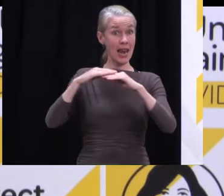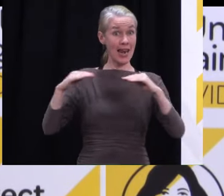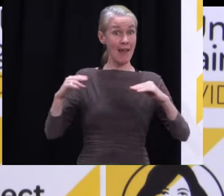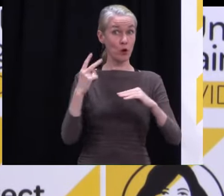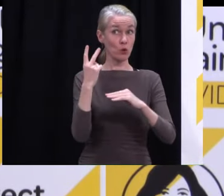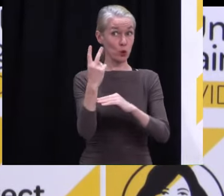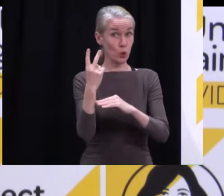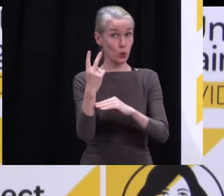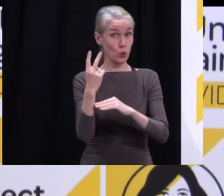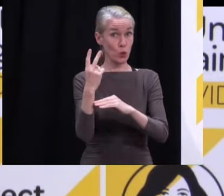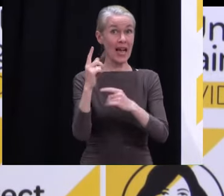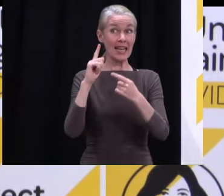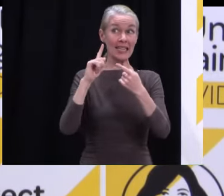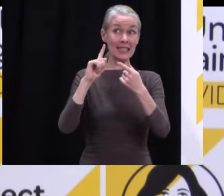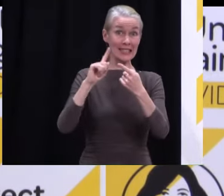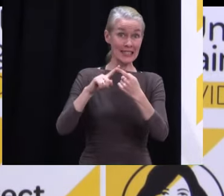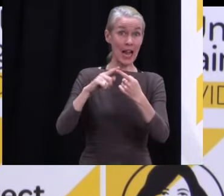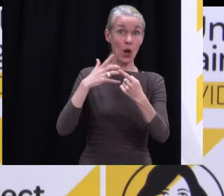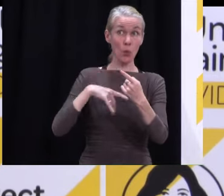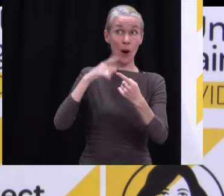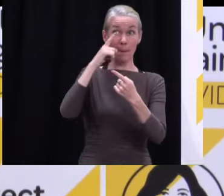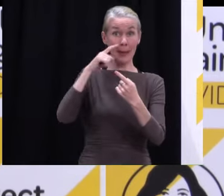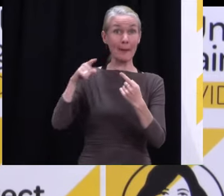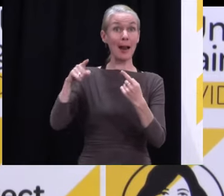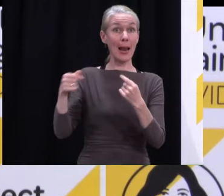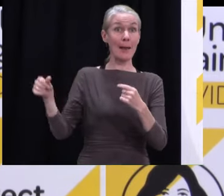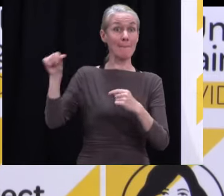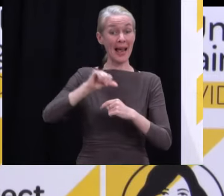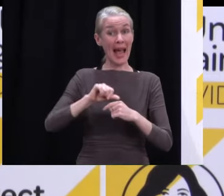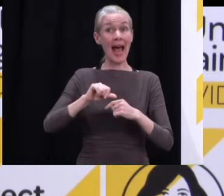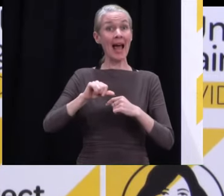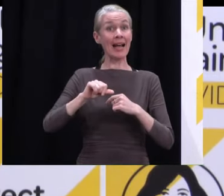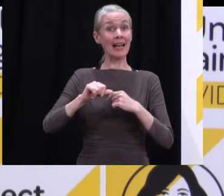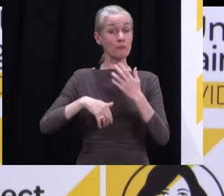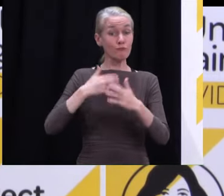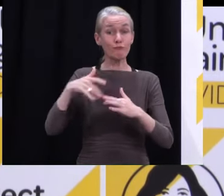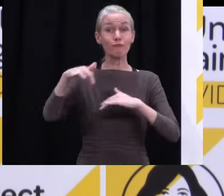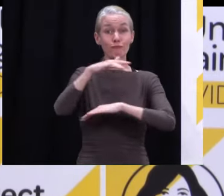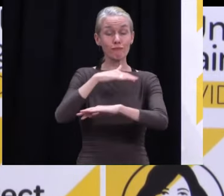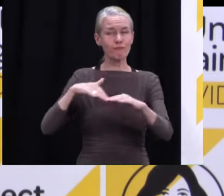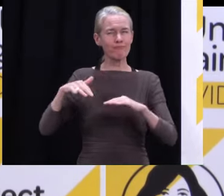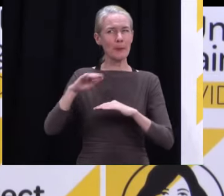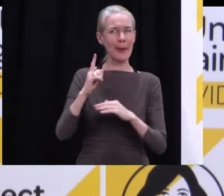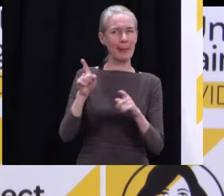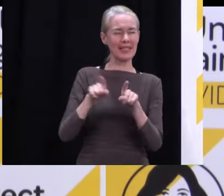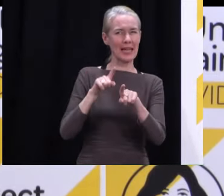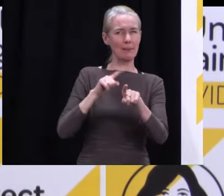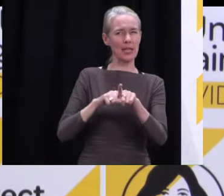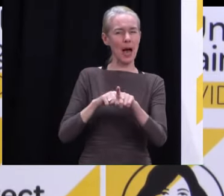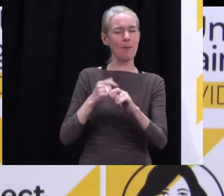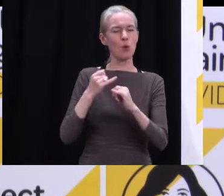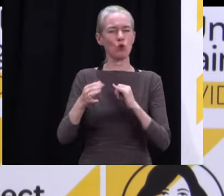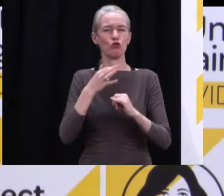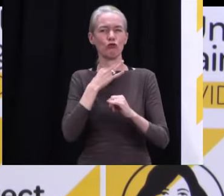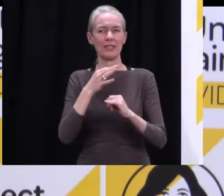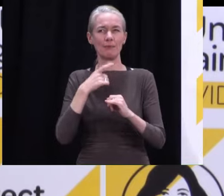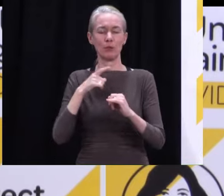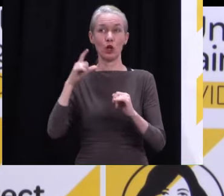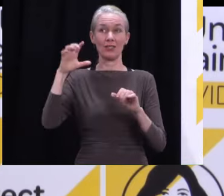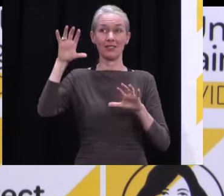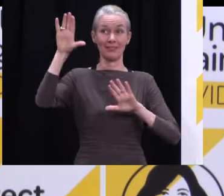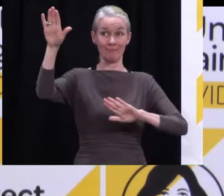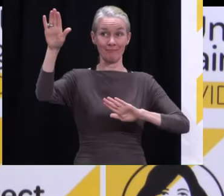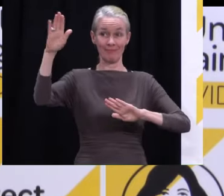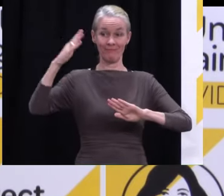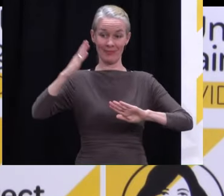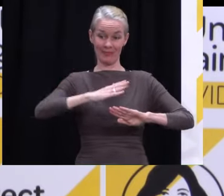between. But we have focused on some of those essentials, weddings, funerals, tangihanga, and work. Yeah. Wellington to Kari Kari, you're great in your rooms, though.